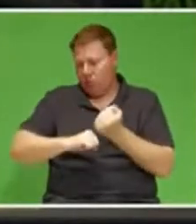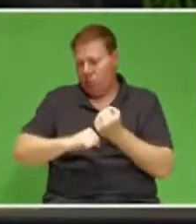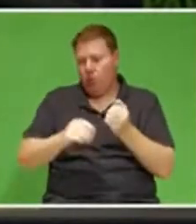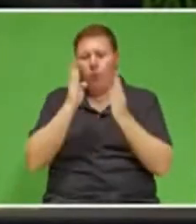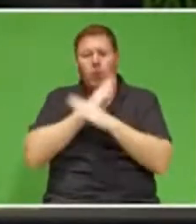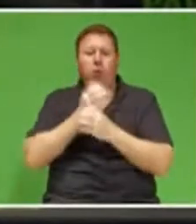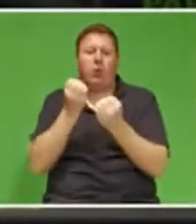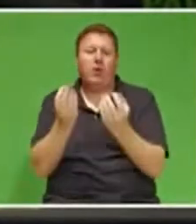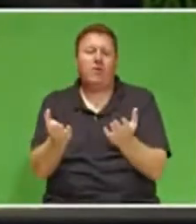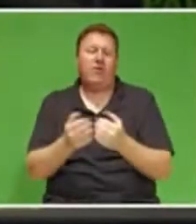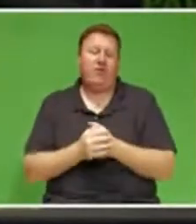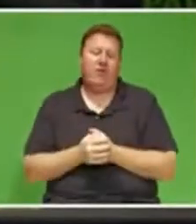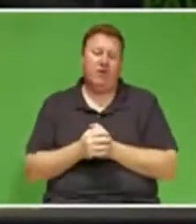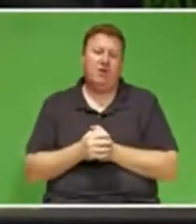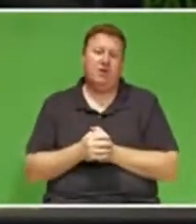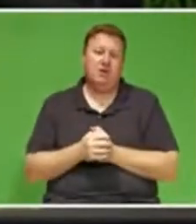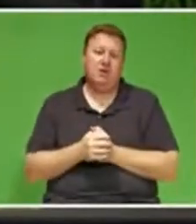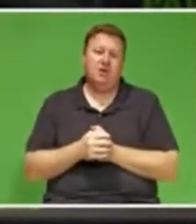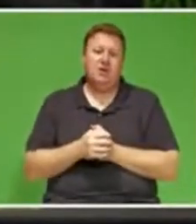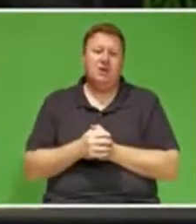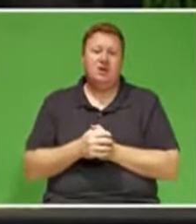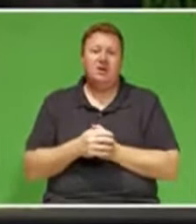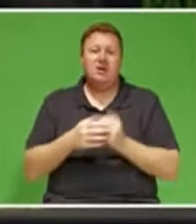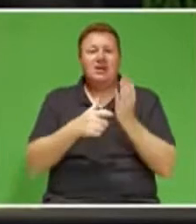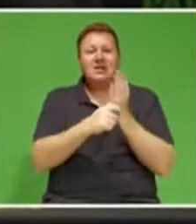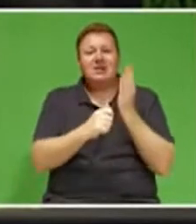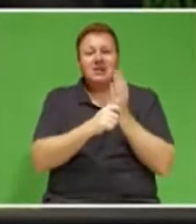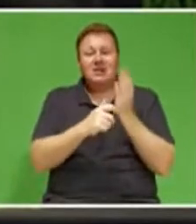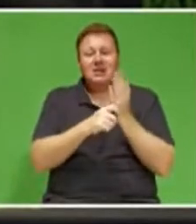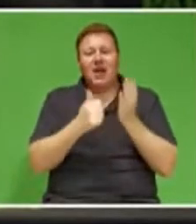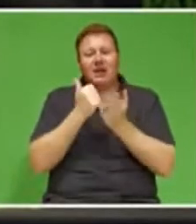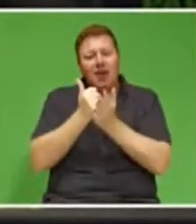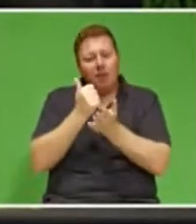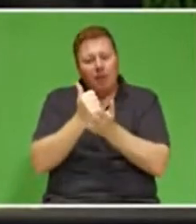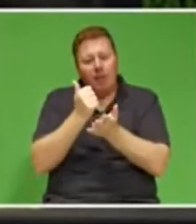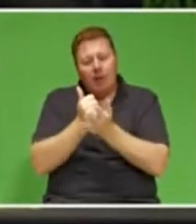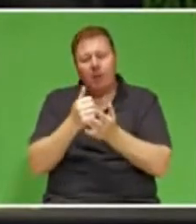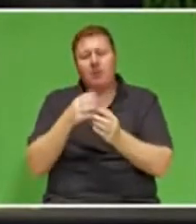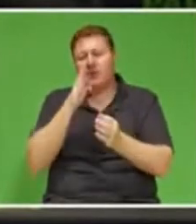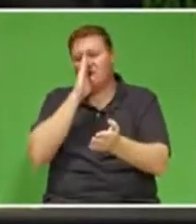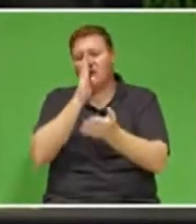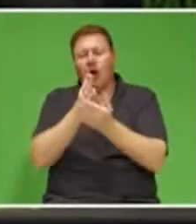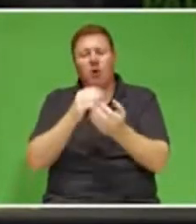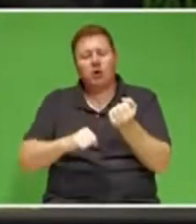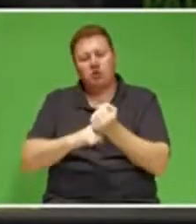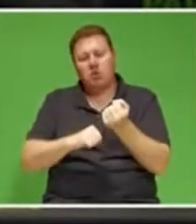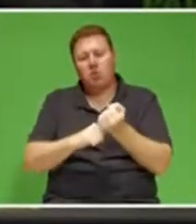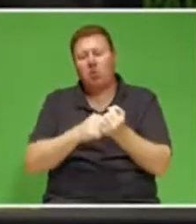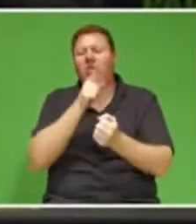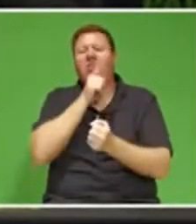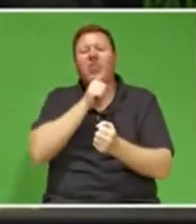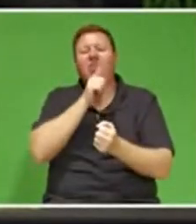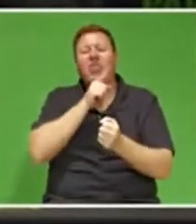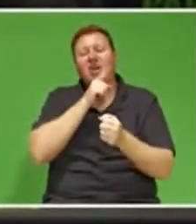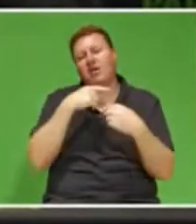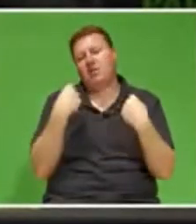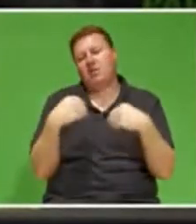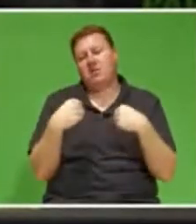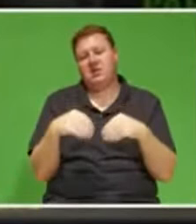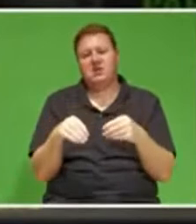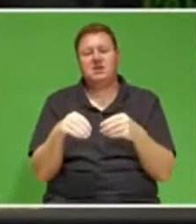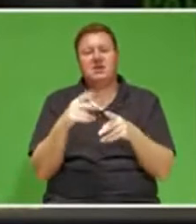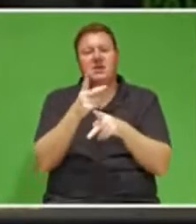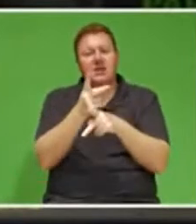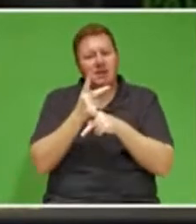provided tax relief and direct support to thousands of businesses and helped them